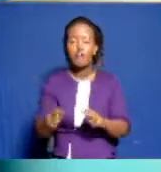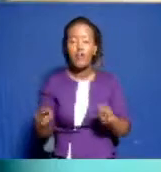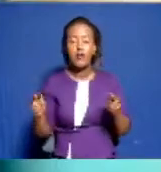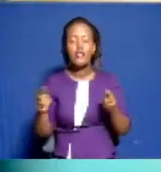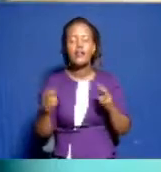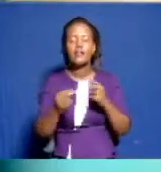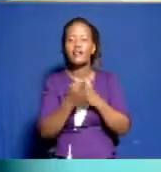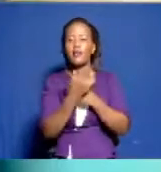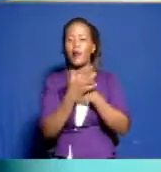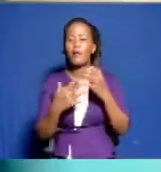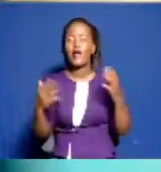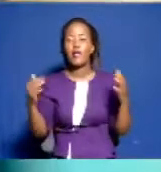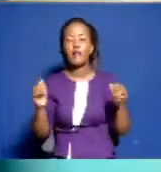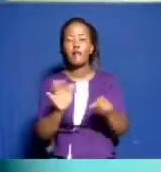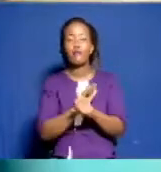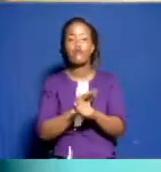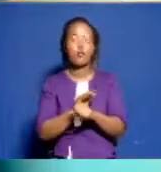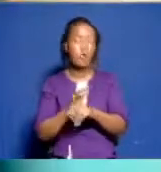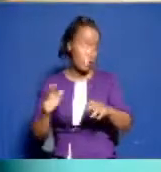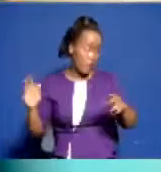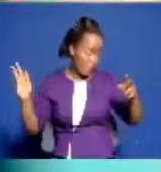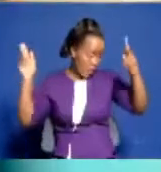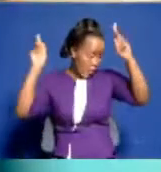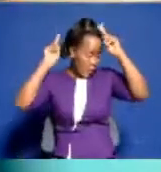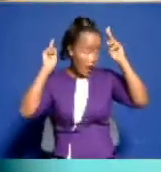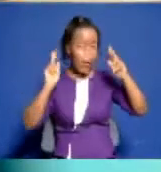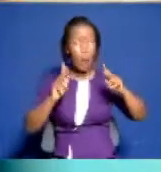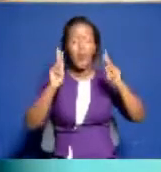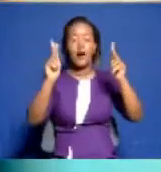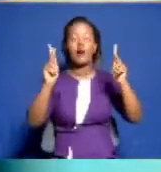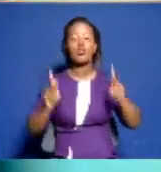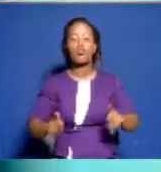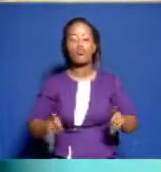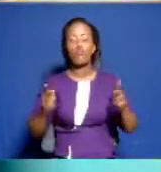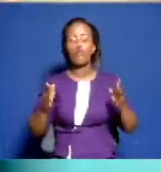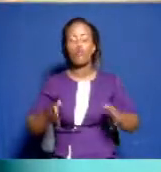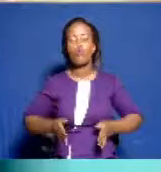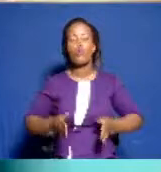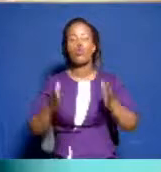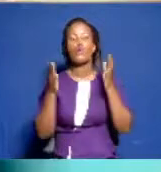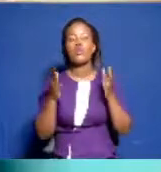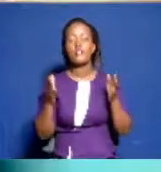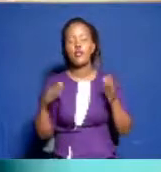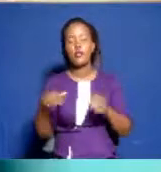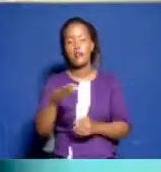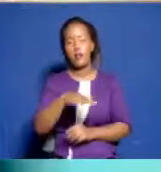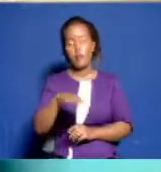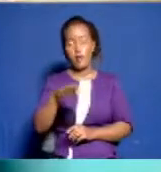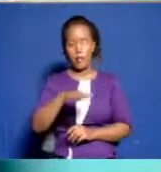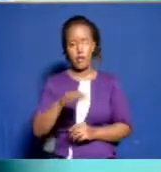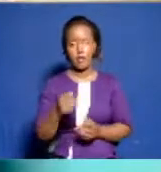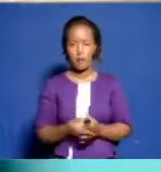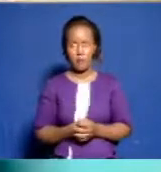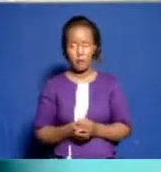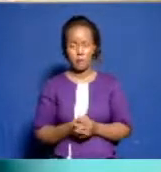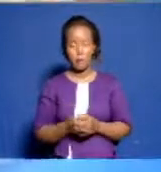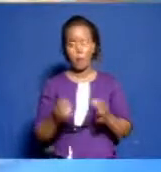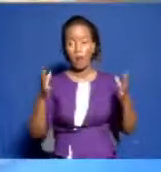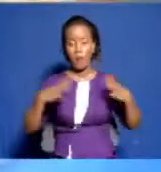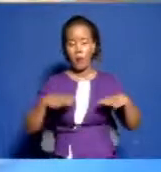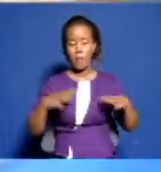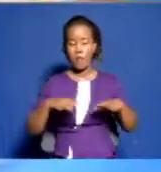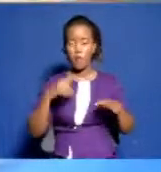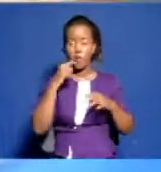...blood besides Kakamega-Kisumu Highway in Elumbavo Village, Shinyalu constituency. According to